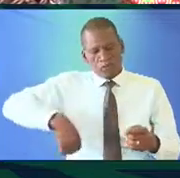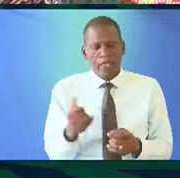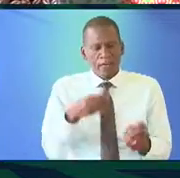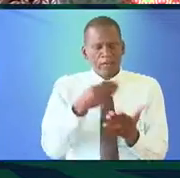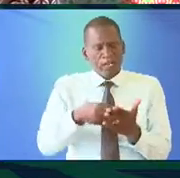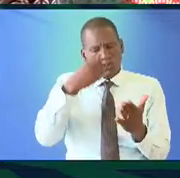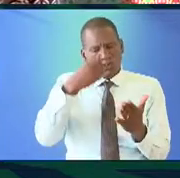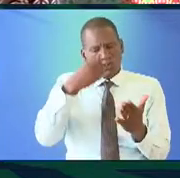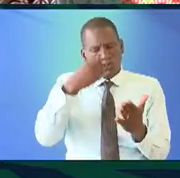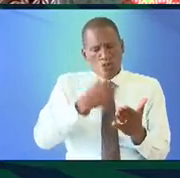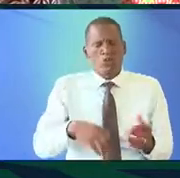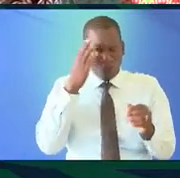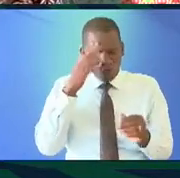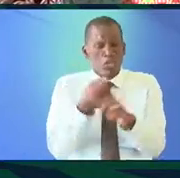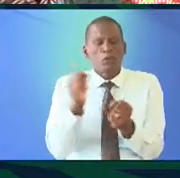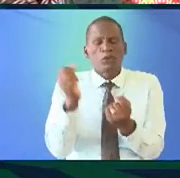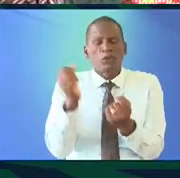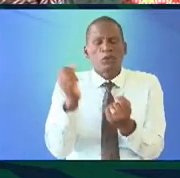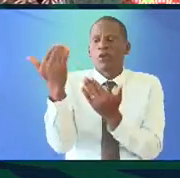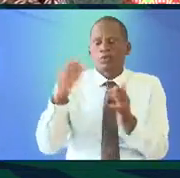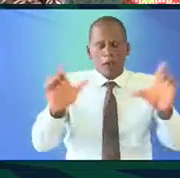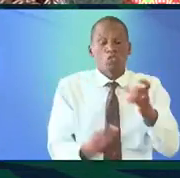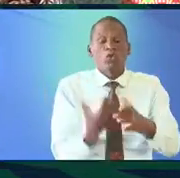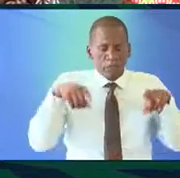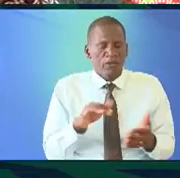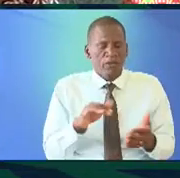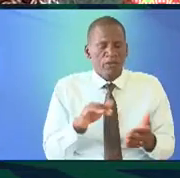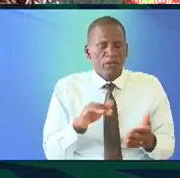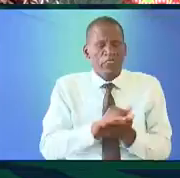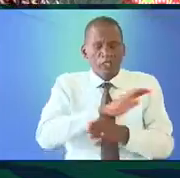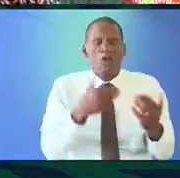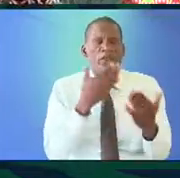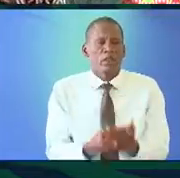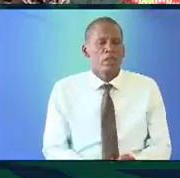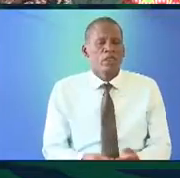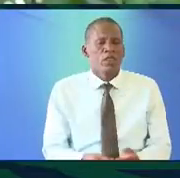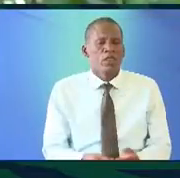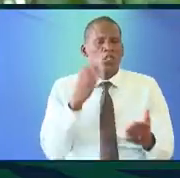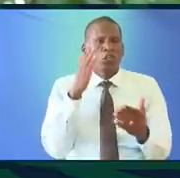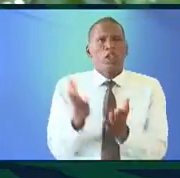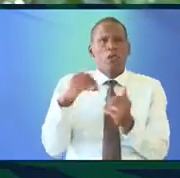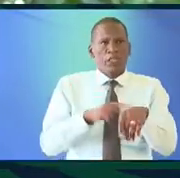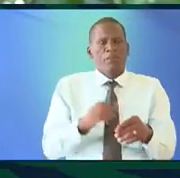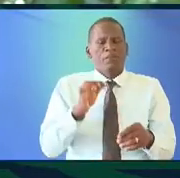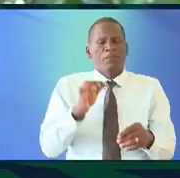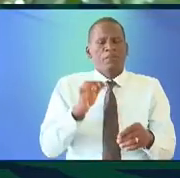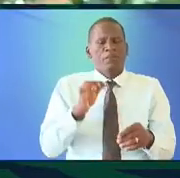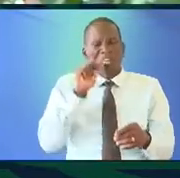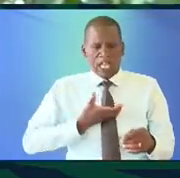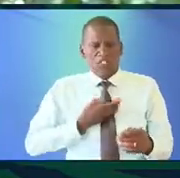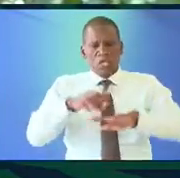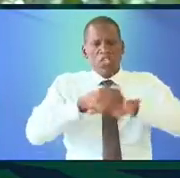pay financial price you know we cannot expect our languages to grow by themselves that's all thank you and indeed I look forward to the time the British